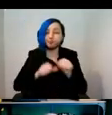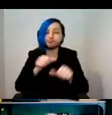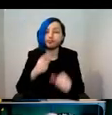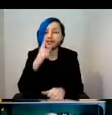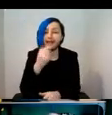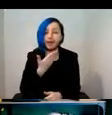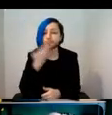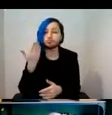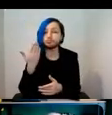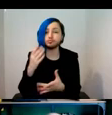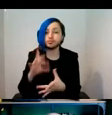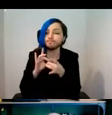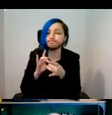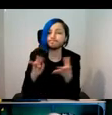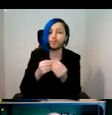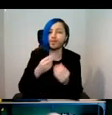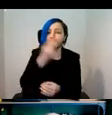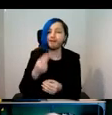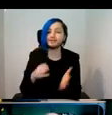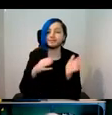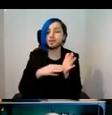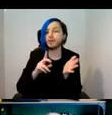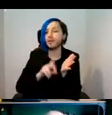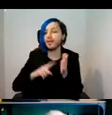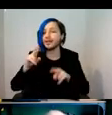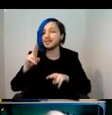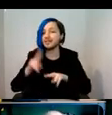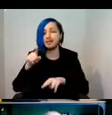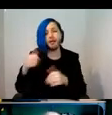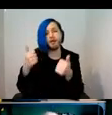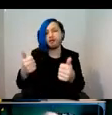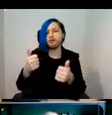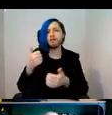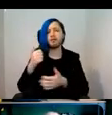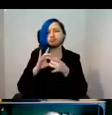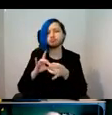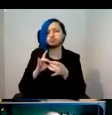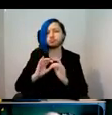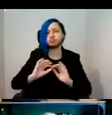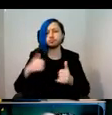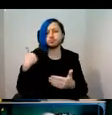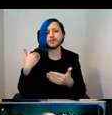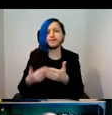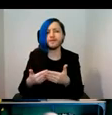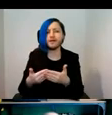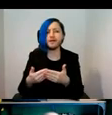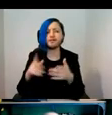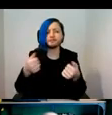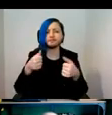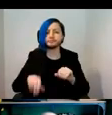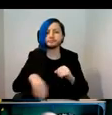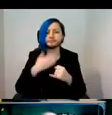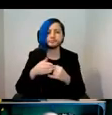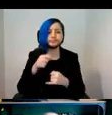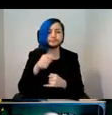their close collaboration. And as I said, they were incredibly engaged so far. And experimental collecting